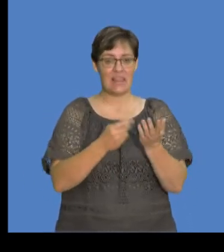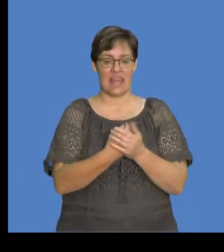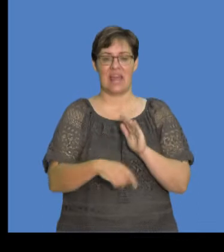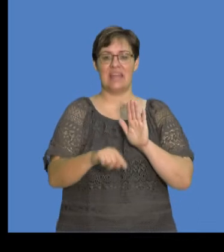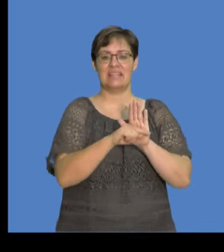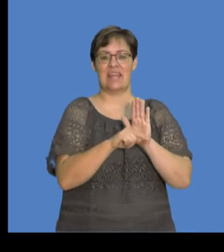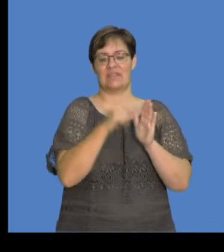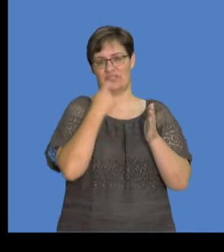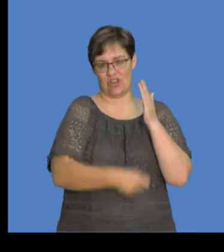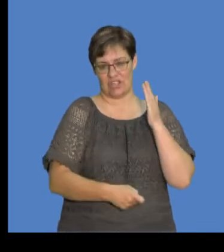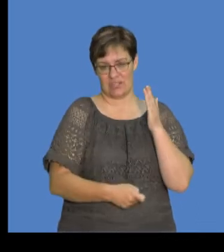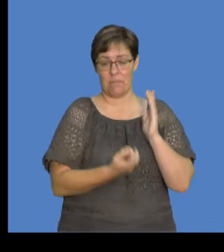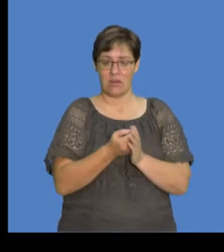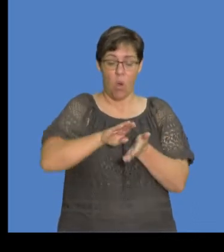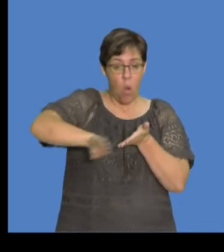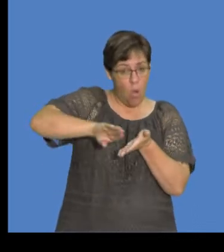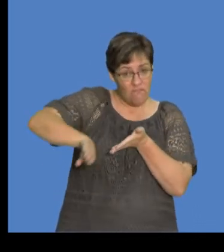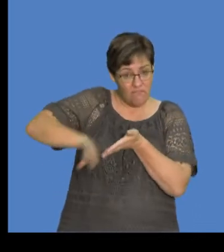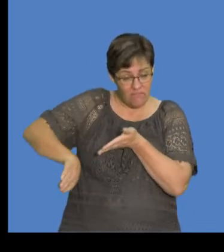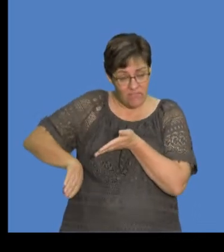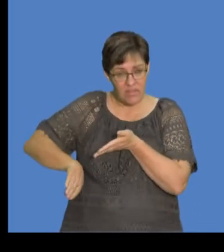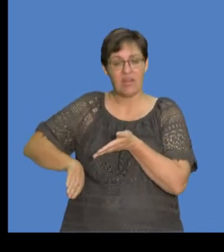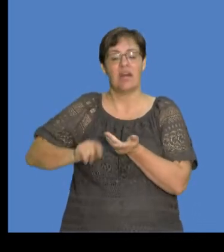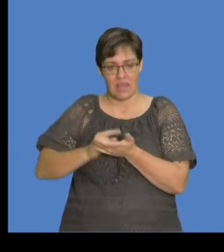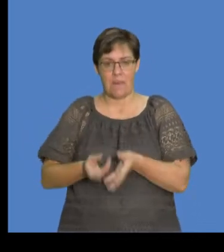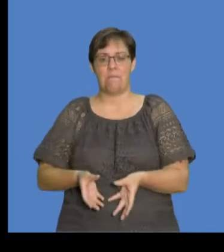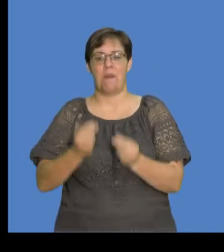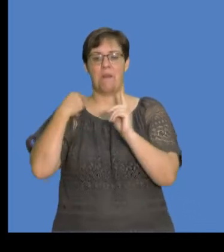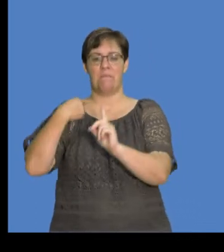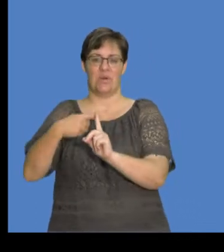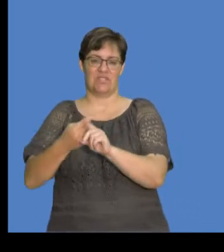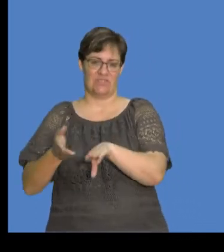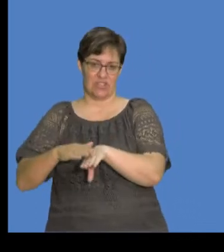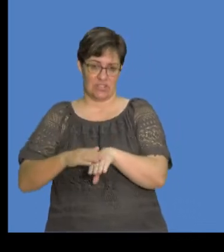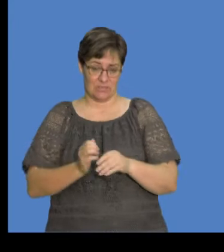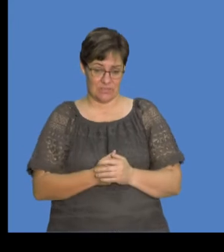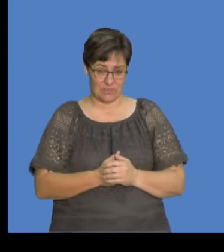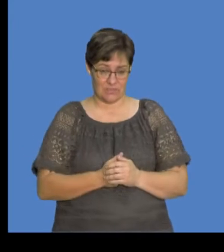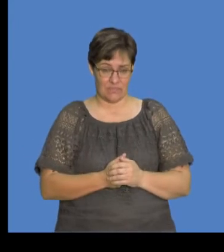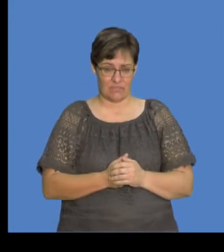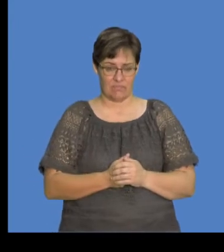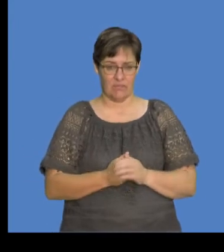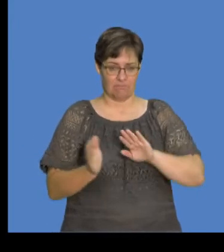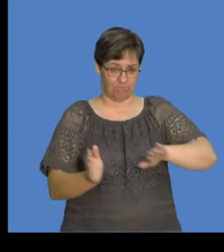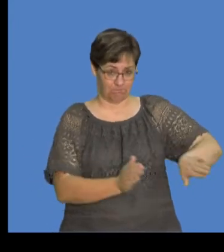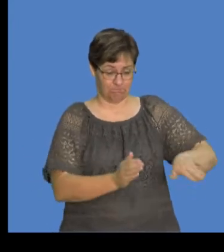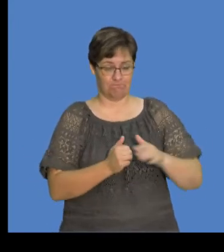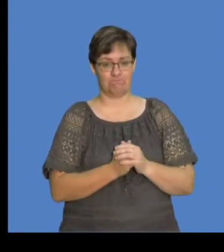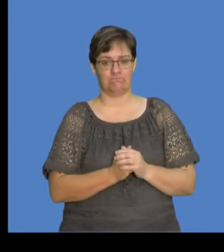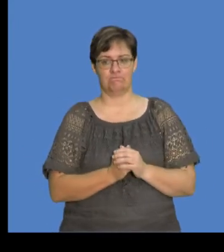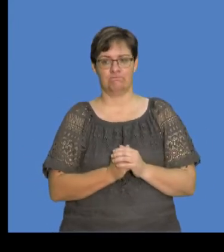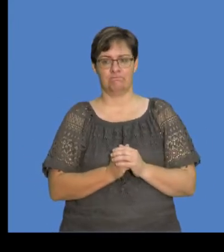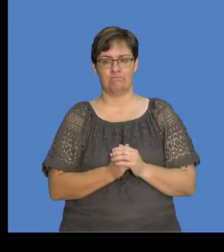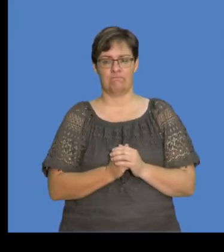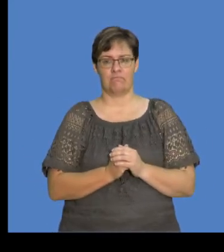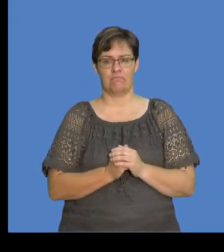the material acquires a negative charge, but when you remove, the material acquires a positive charge, right? Moving